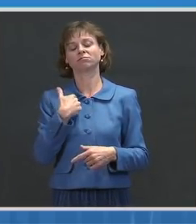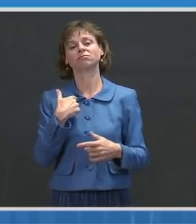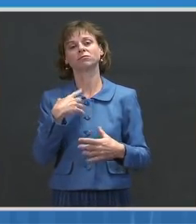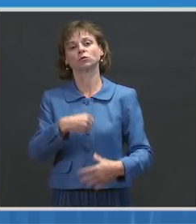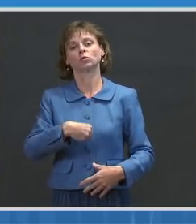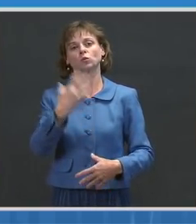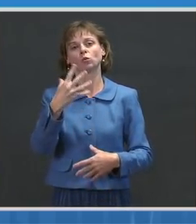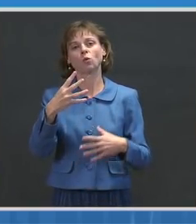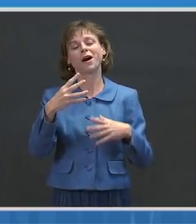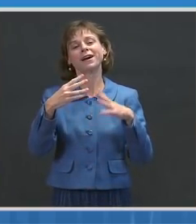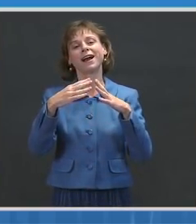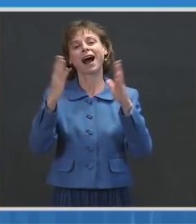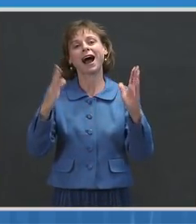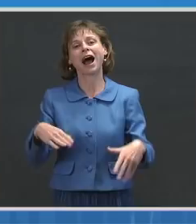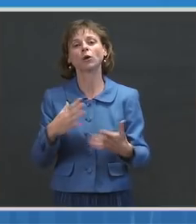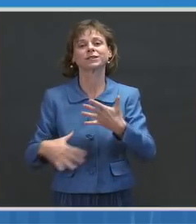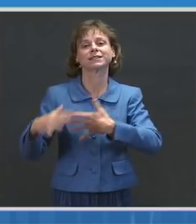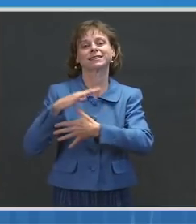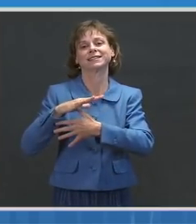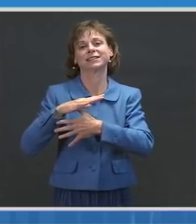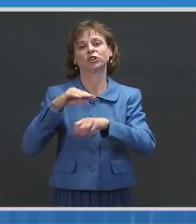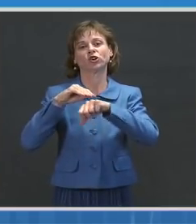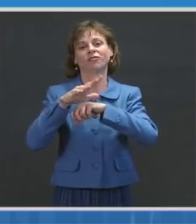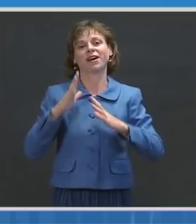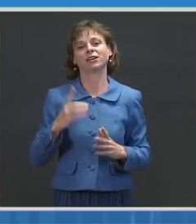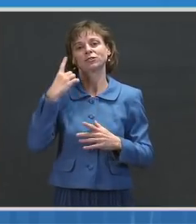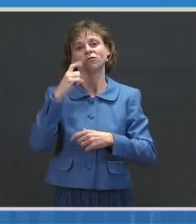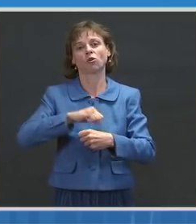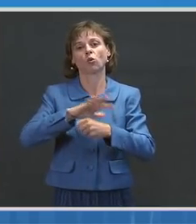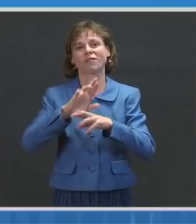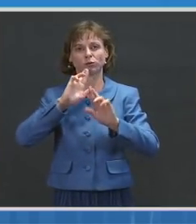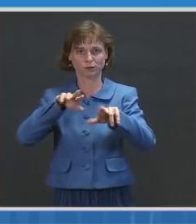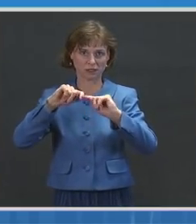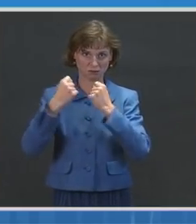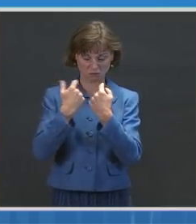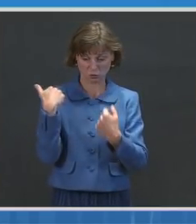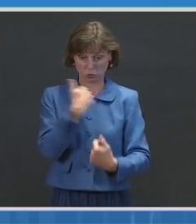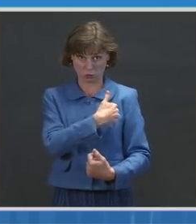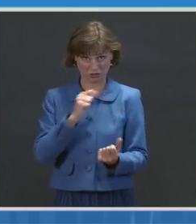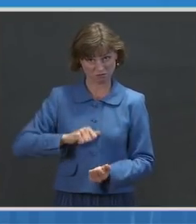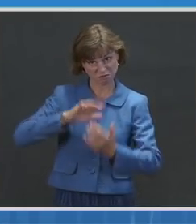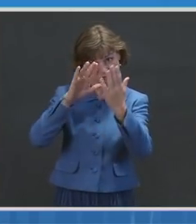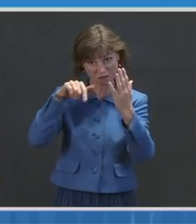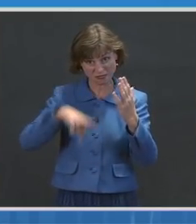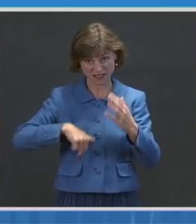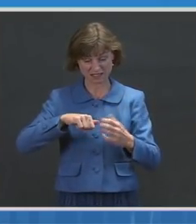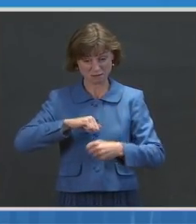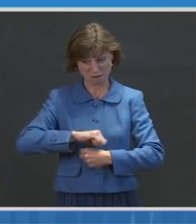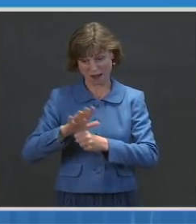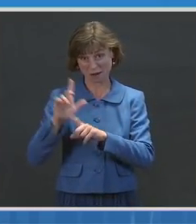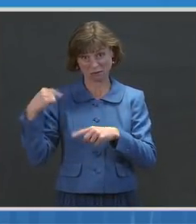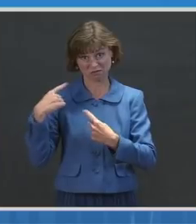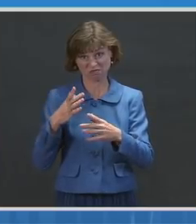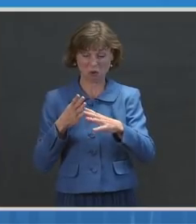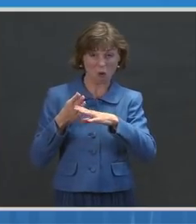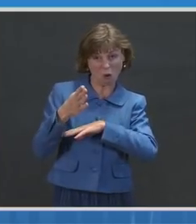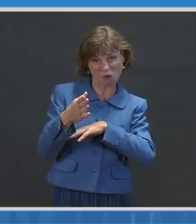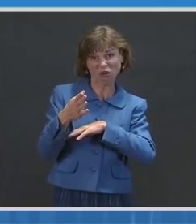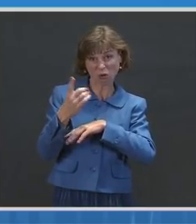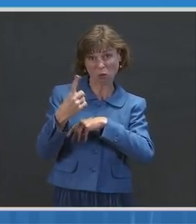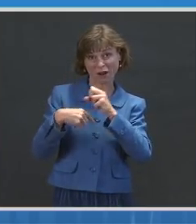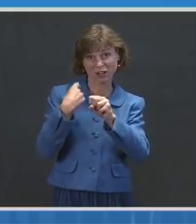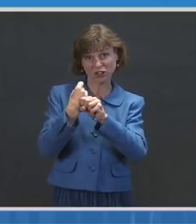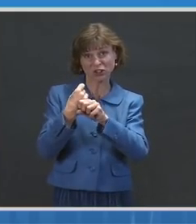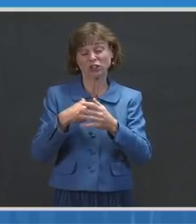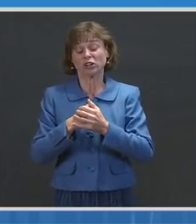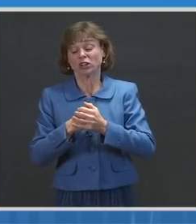Team. Now, we've been battling this pandemic for the better part of a year. More than 450,000